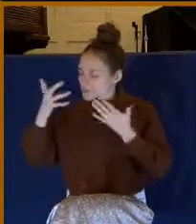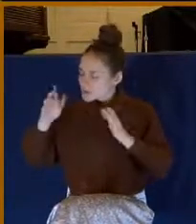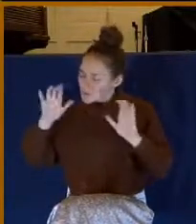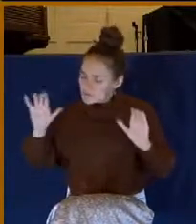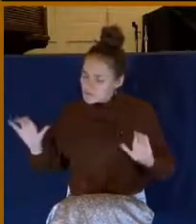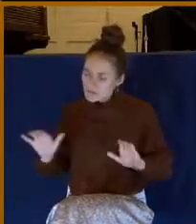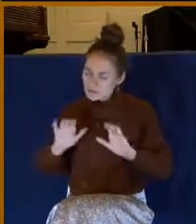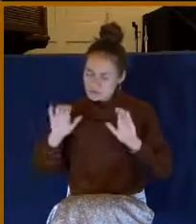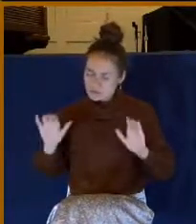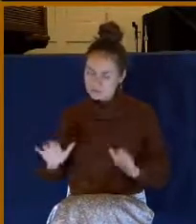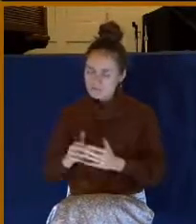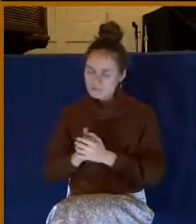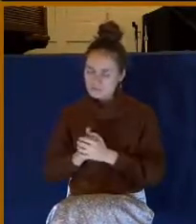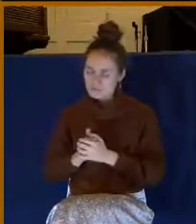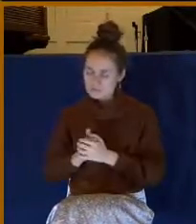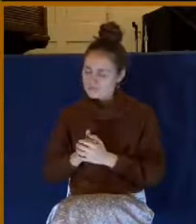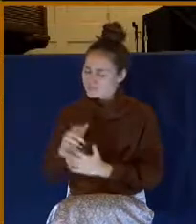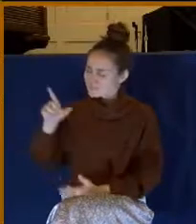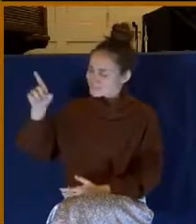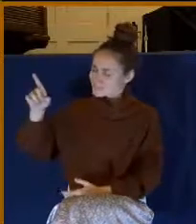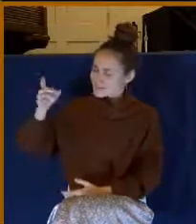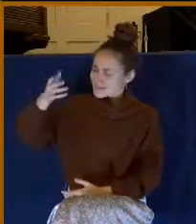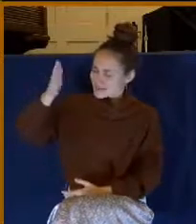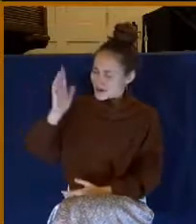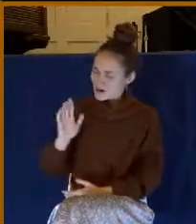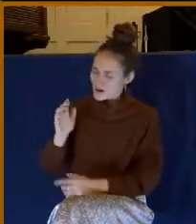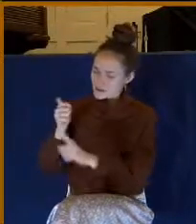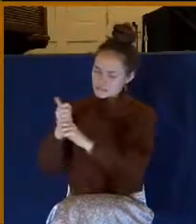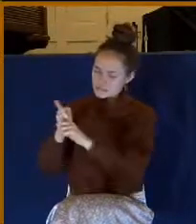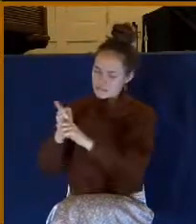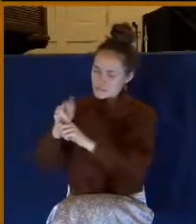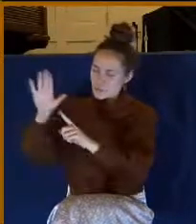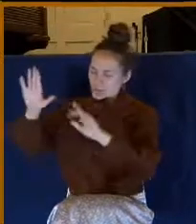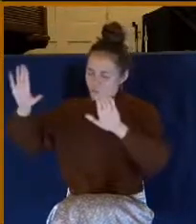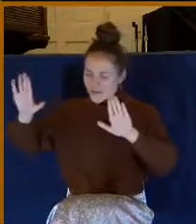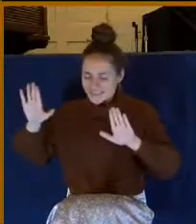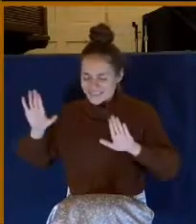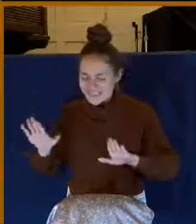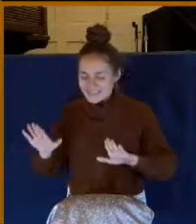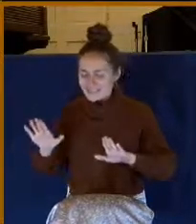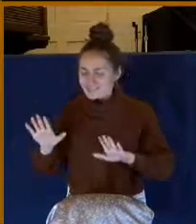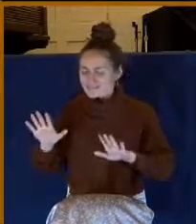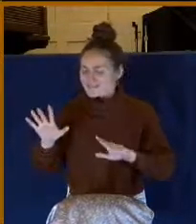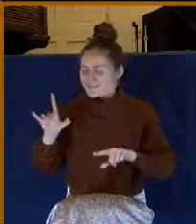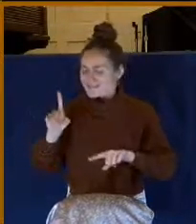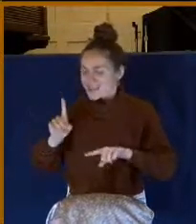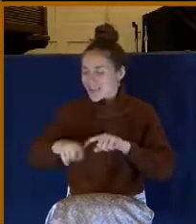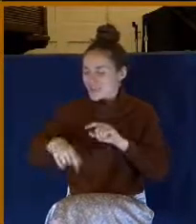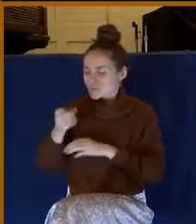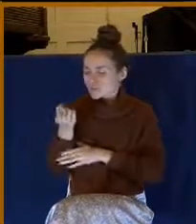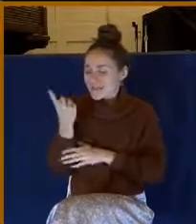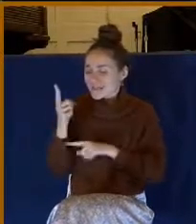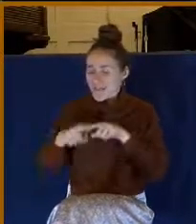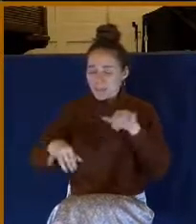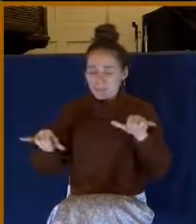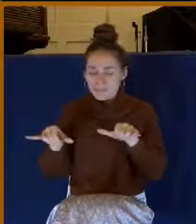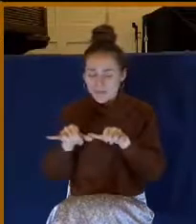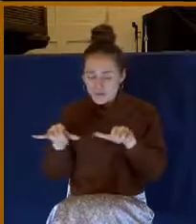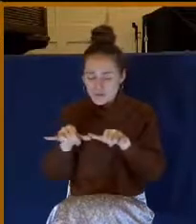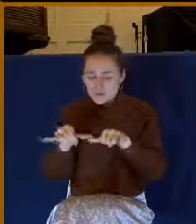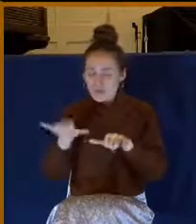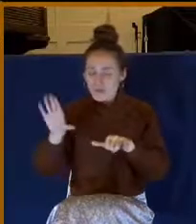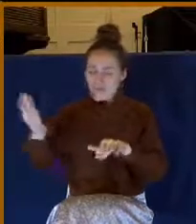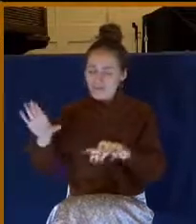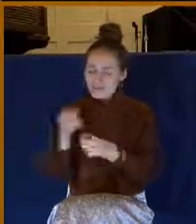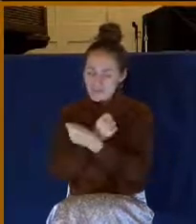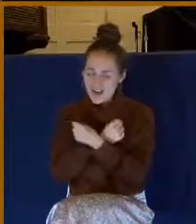a God whose greatness is unsearchable, whose love is infinite, whose